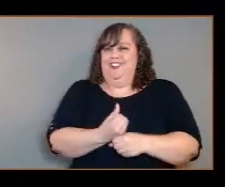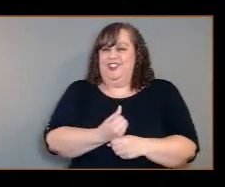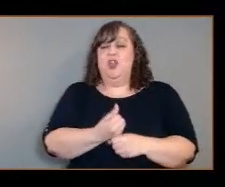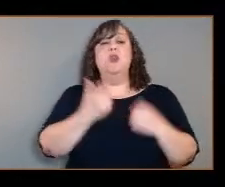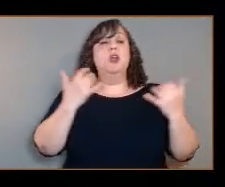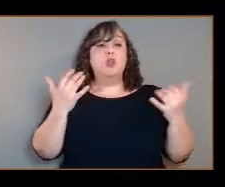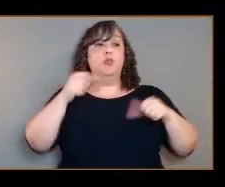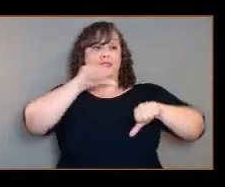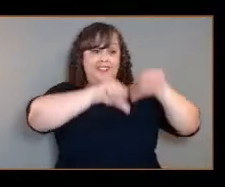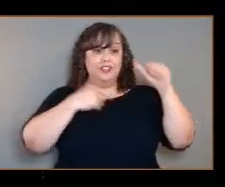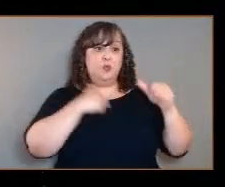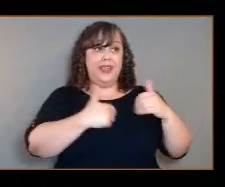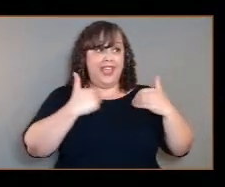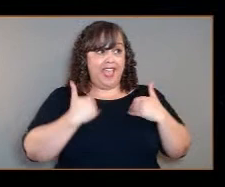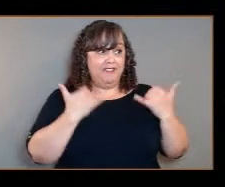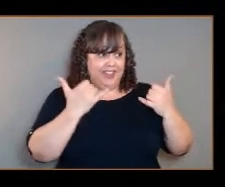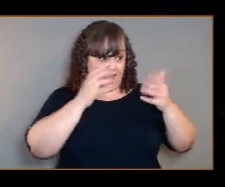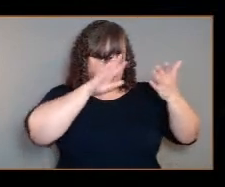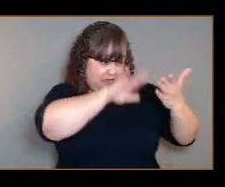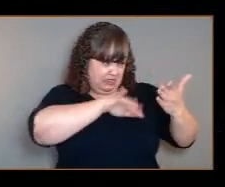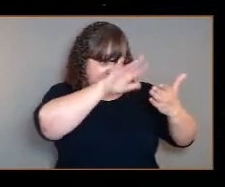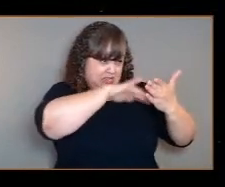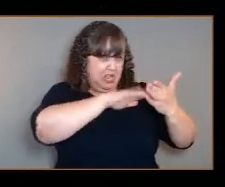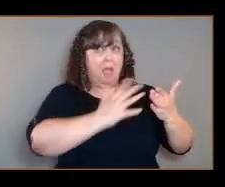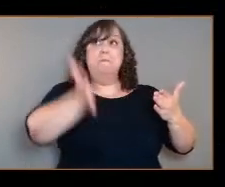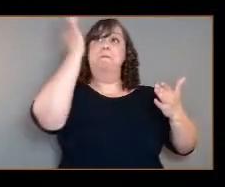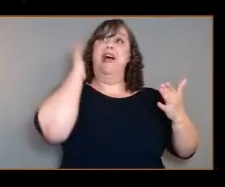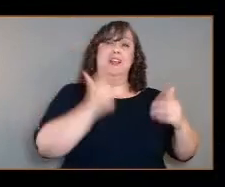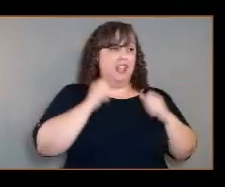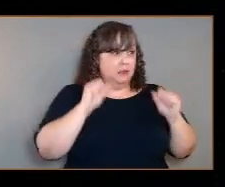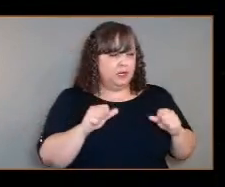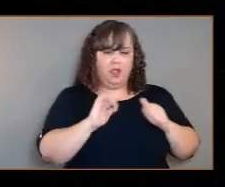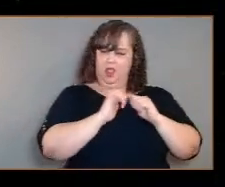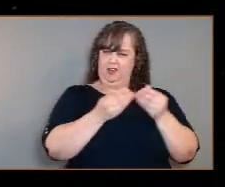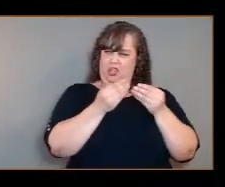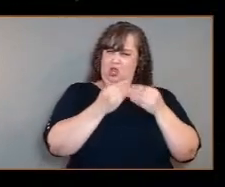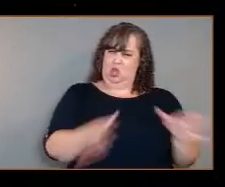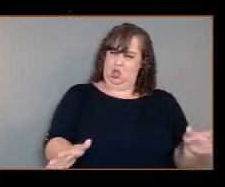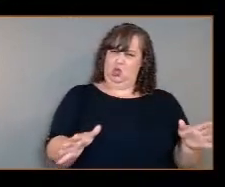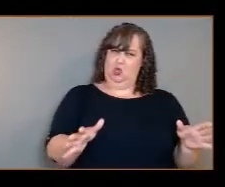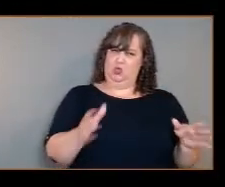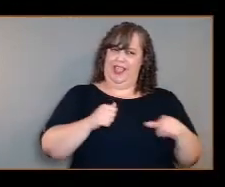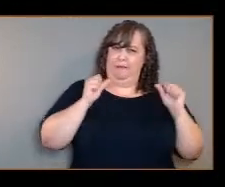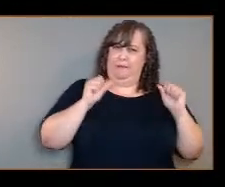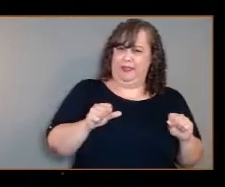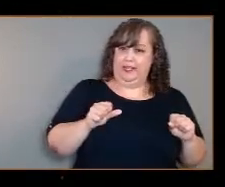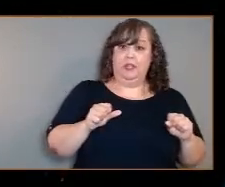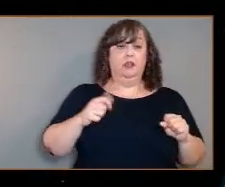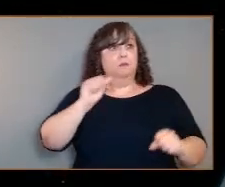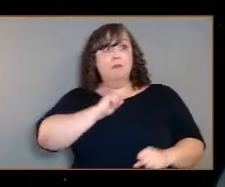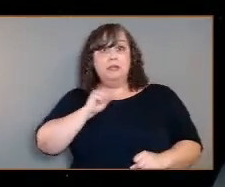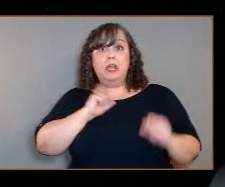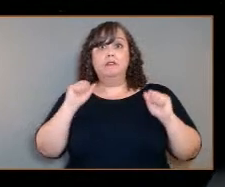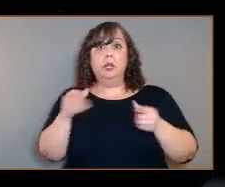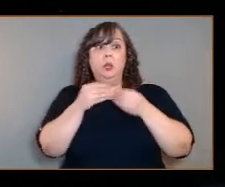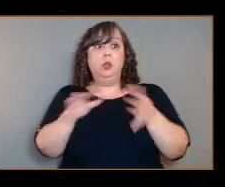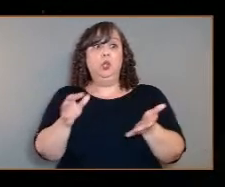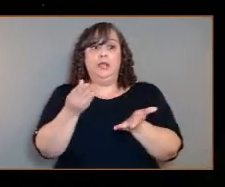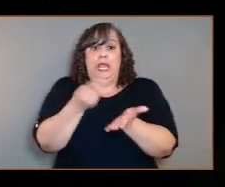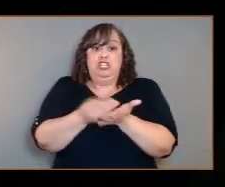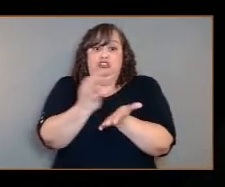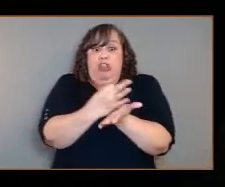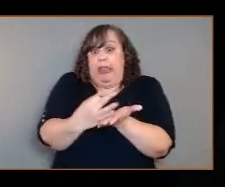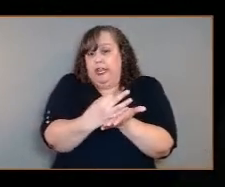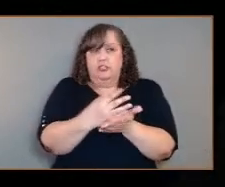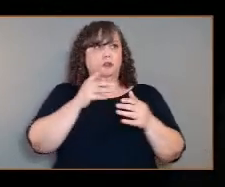habitability, how does a planet lose habitability? I mean, I lose change, not habitability. We want to understand how Venus lost that,